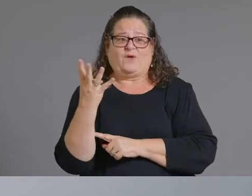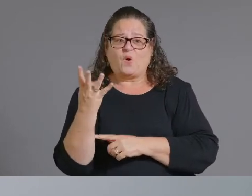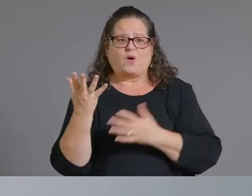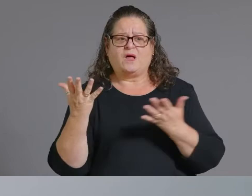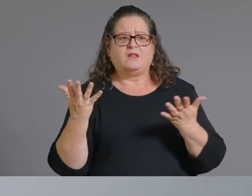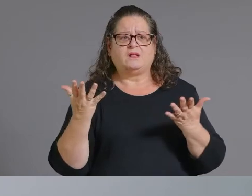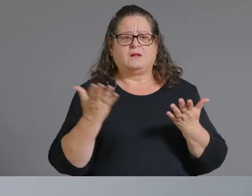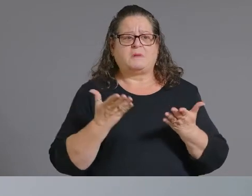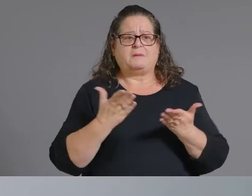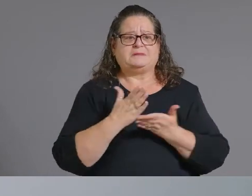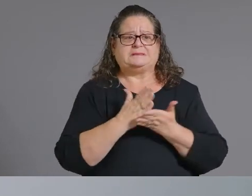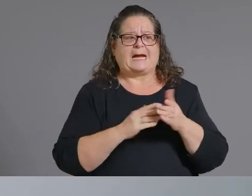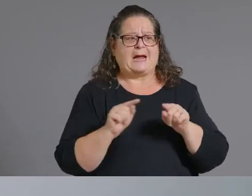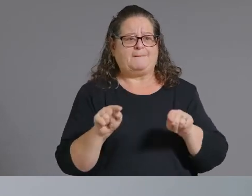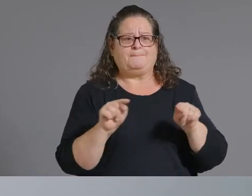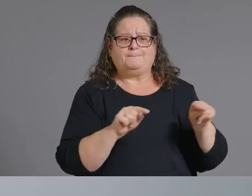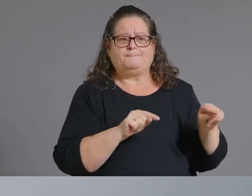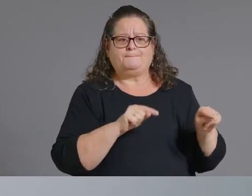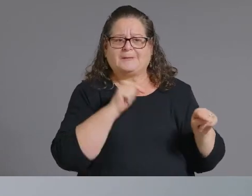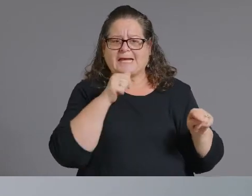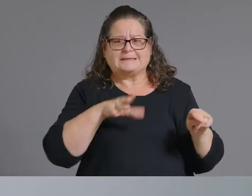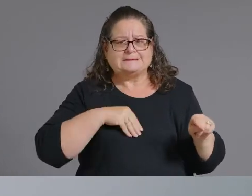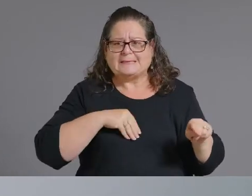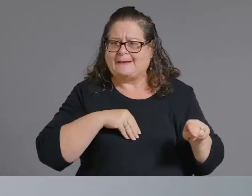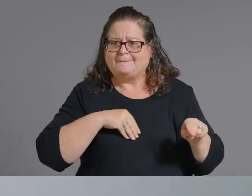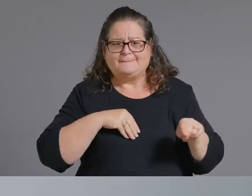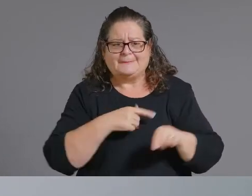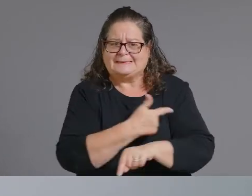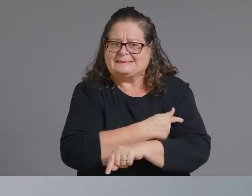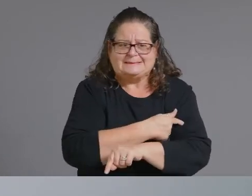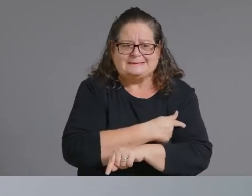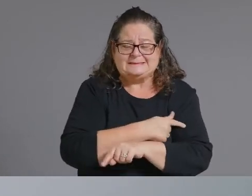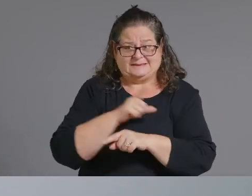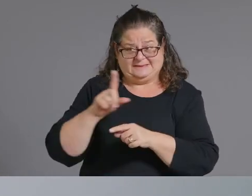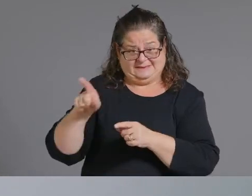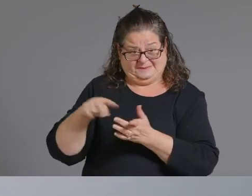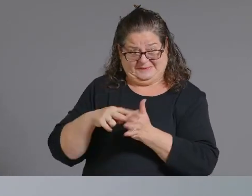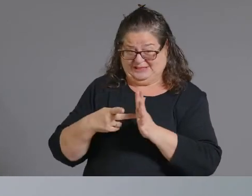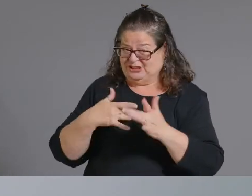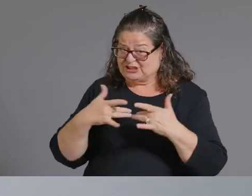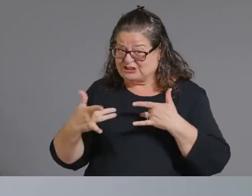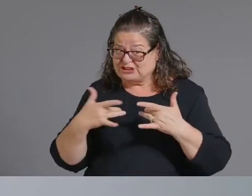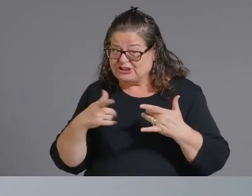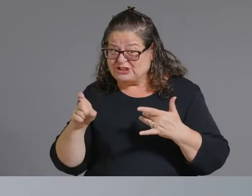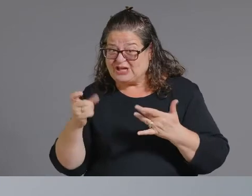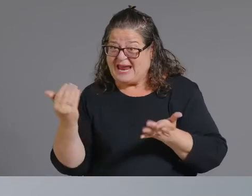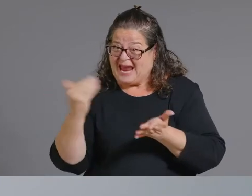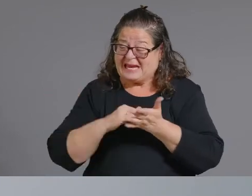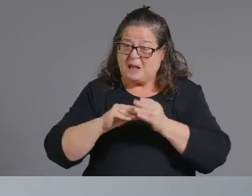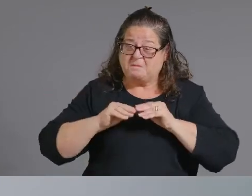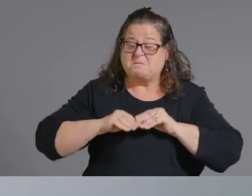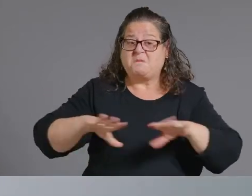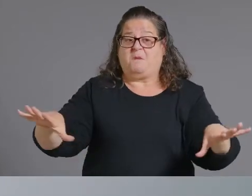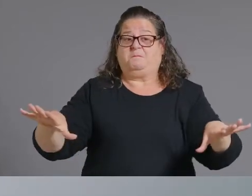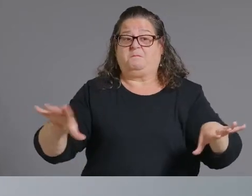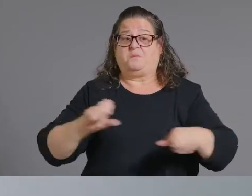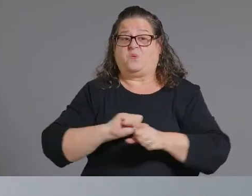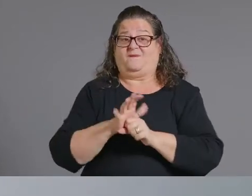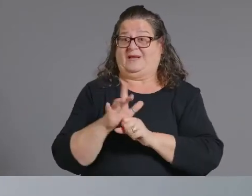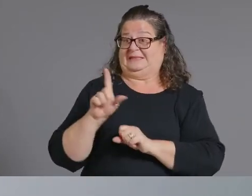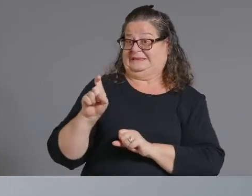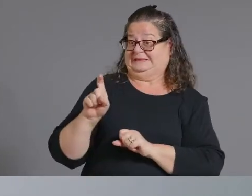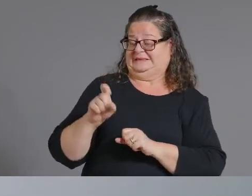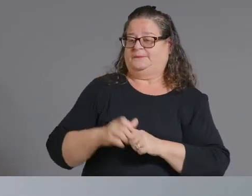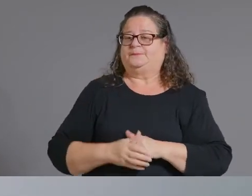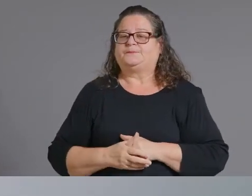vaccines are we are you ready are you concerned at all about uh again another outbreak of coronavirus i i think we're always